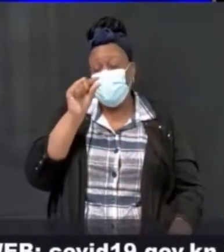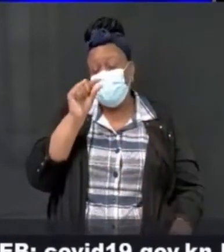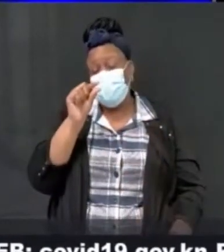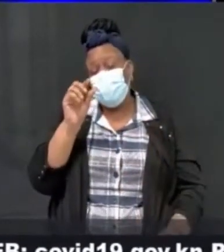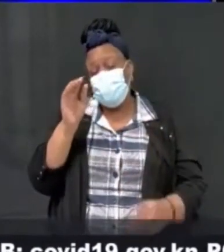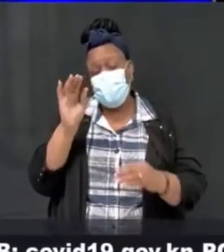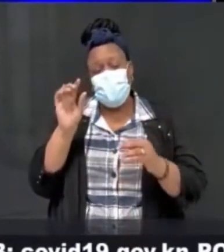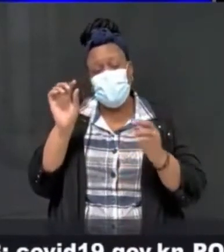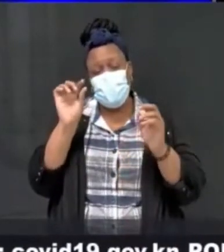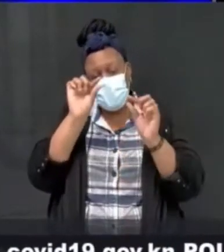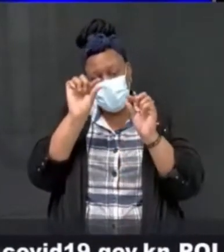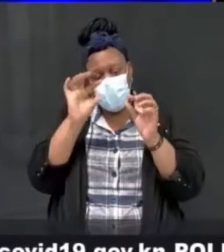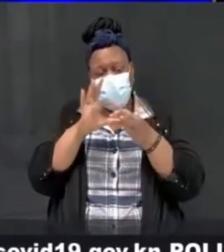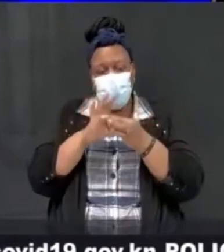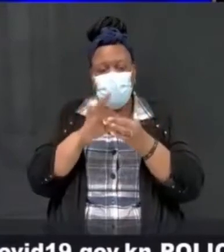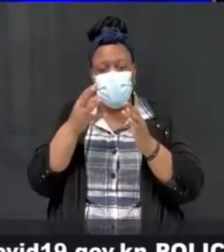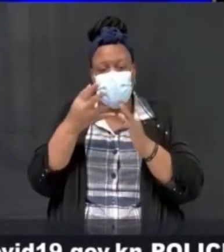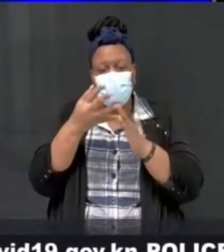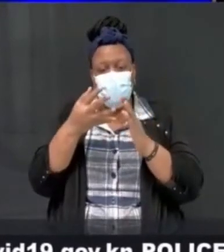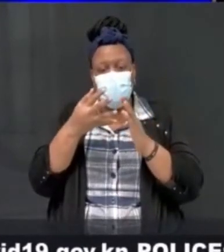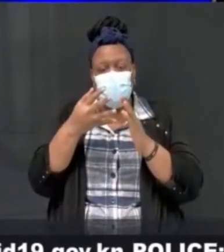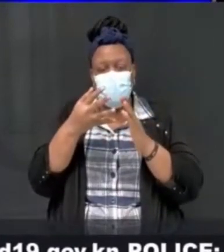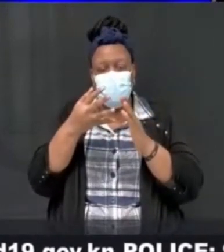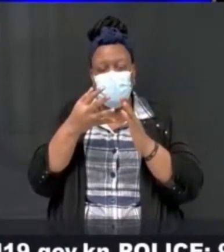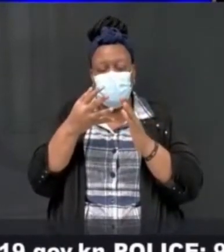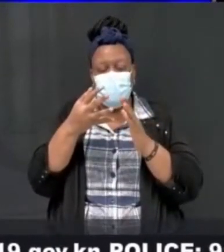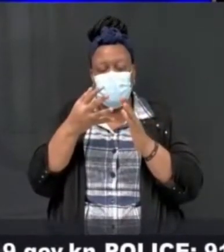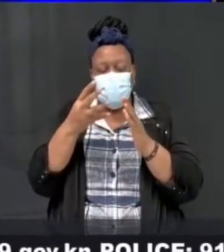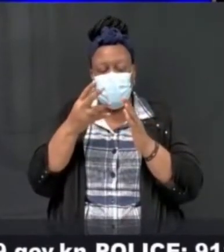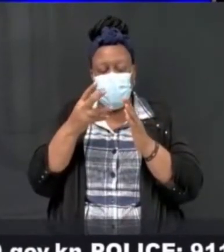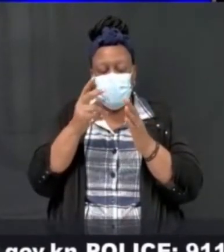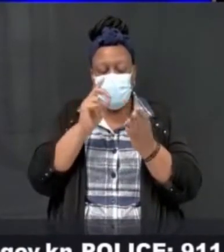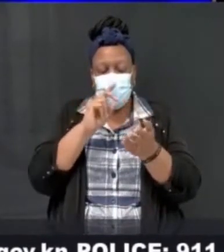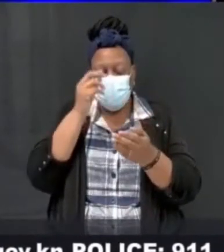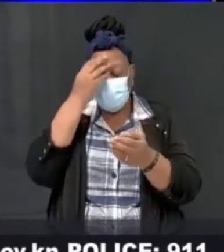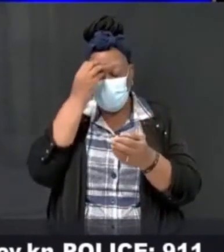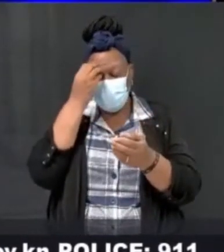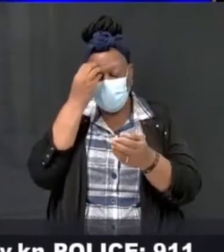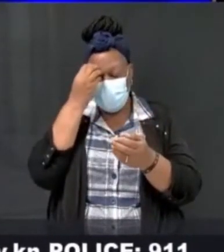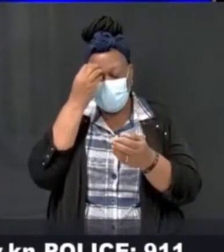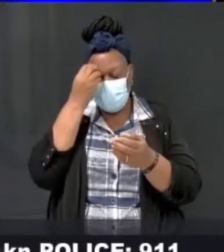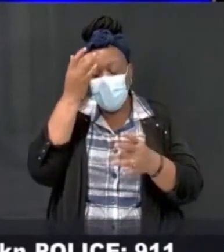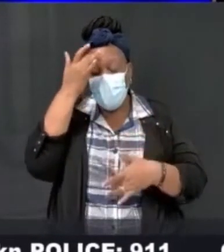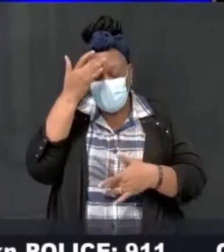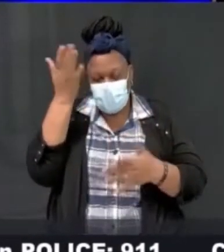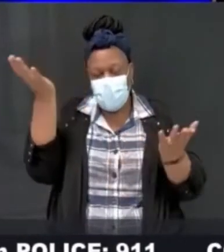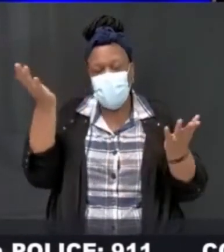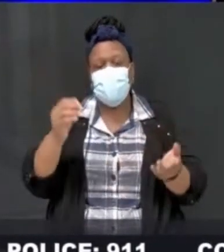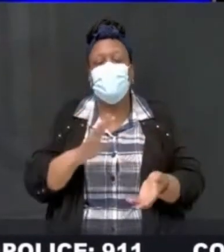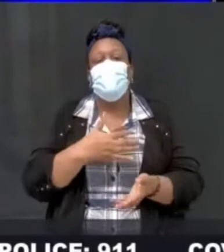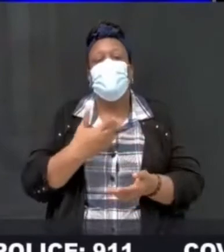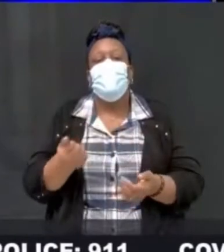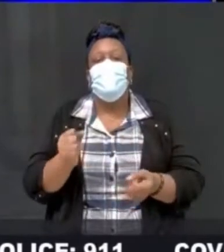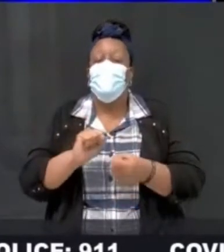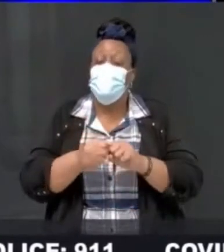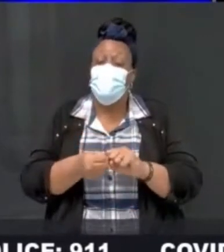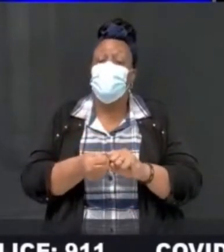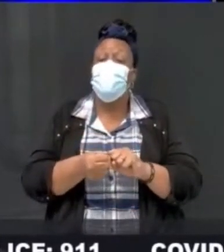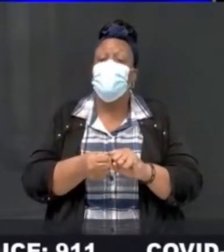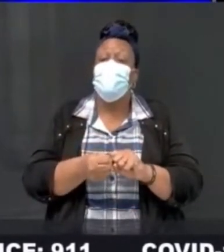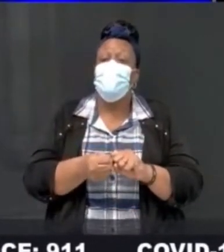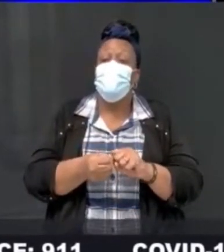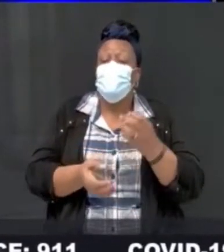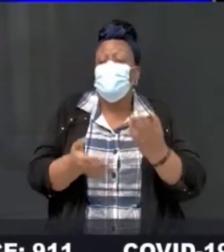why if someone tests negative with the rapid antigen test, you would have to follow it up with the gold standard PCR